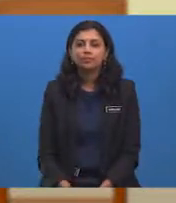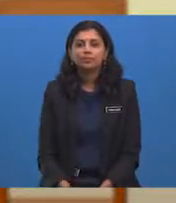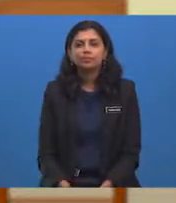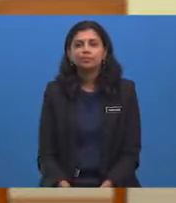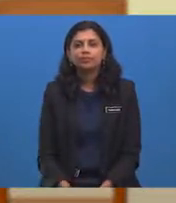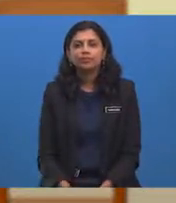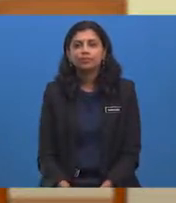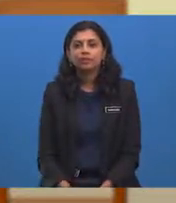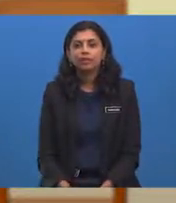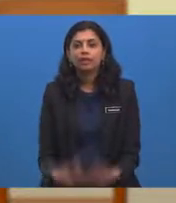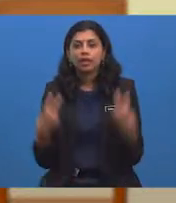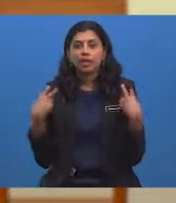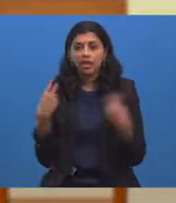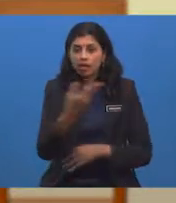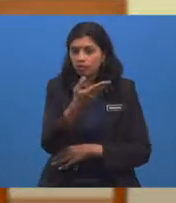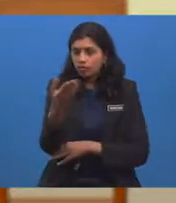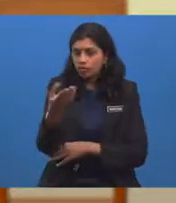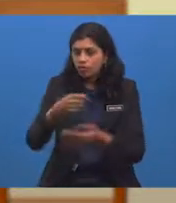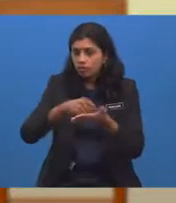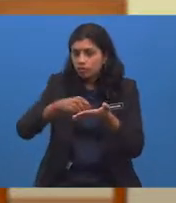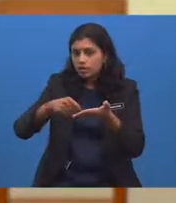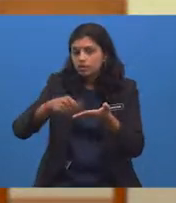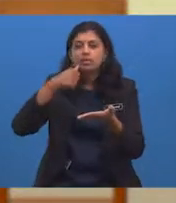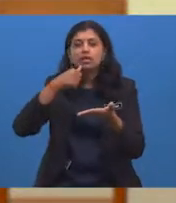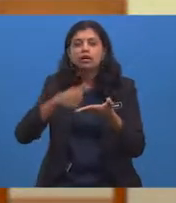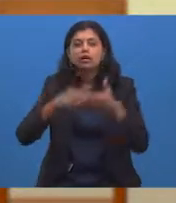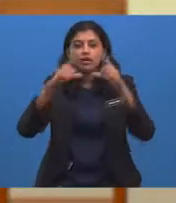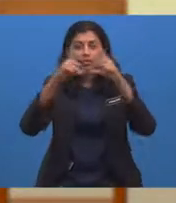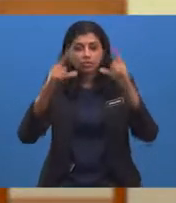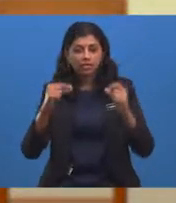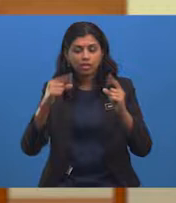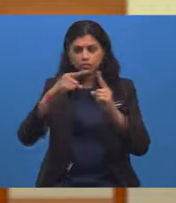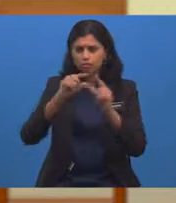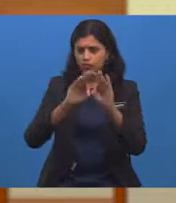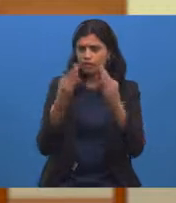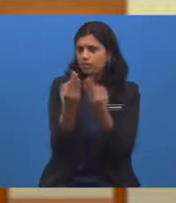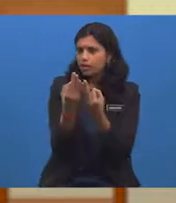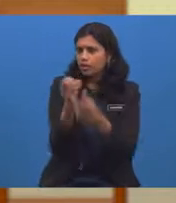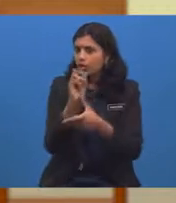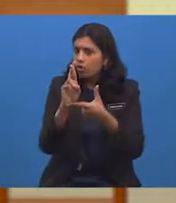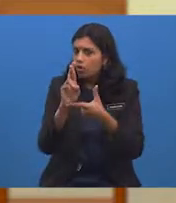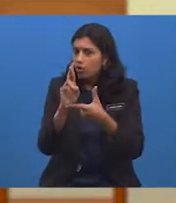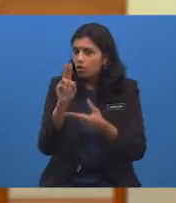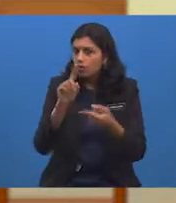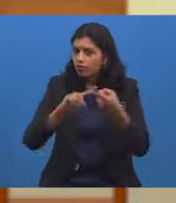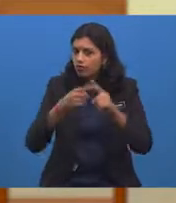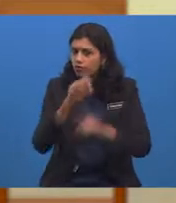Have you written a postcard to your family member or friends before?